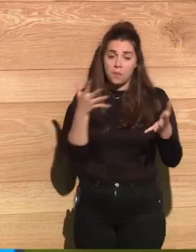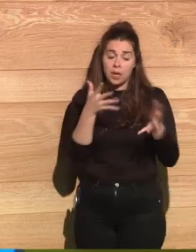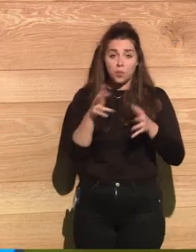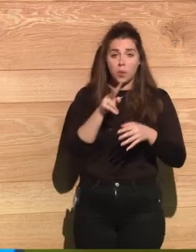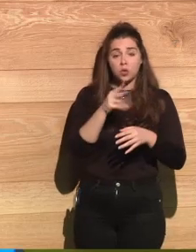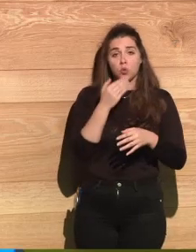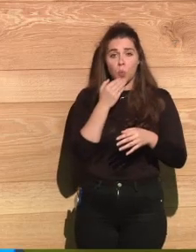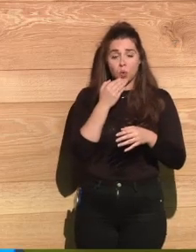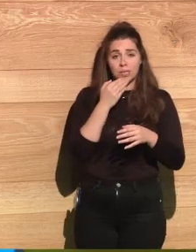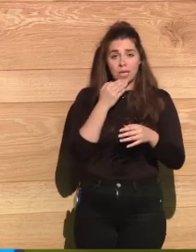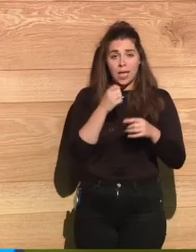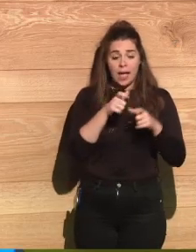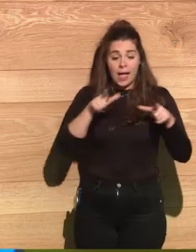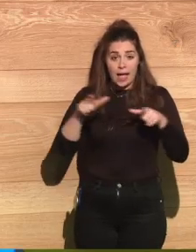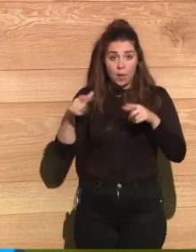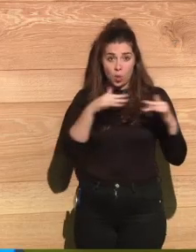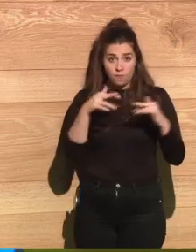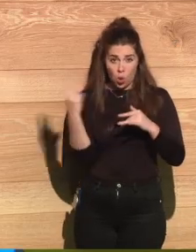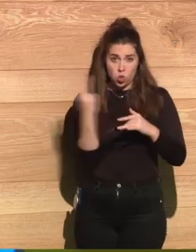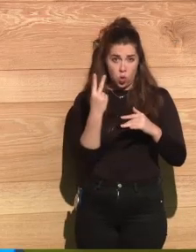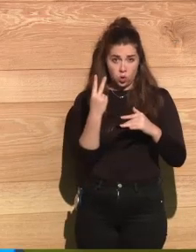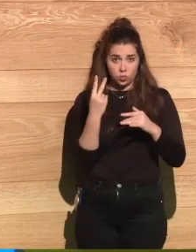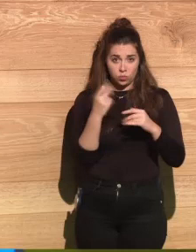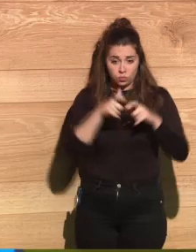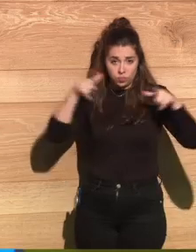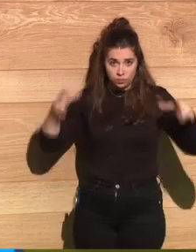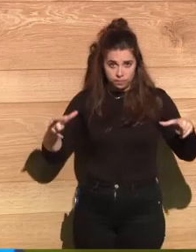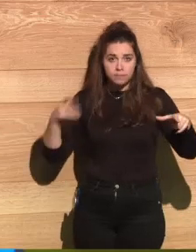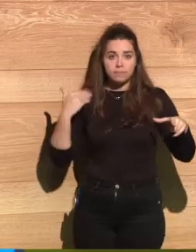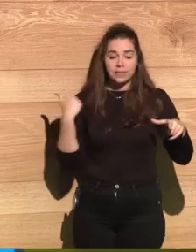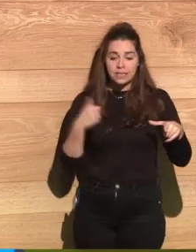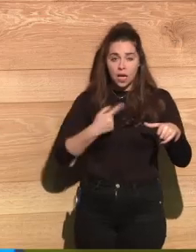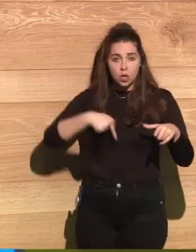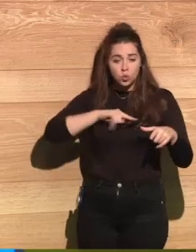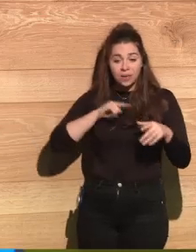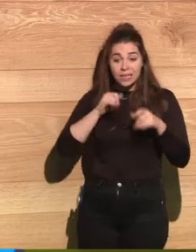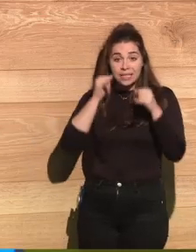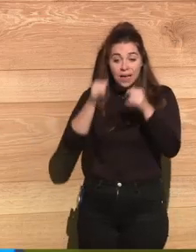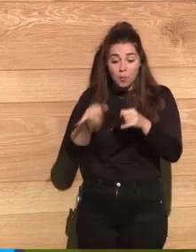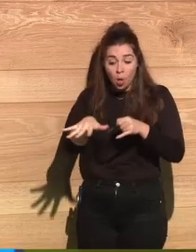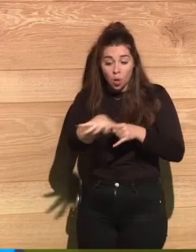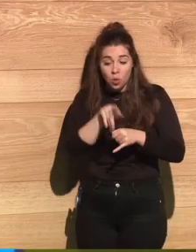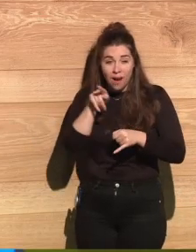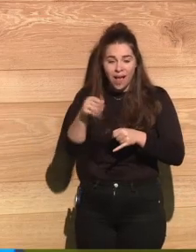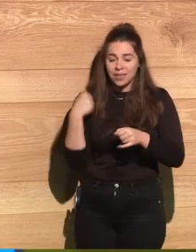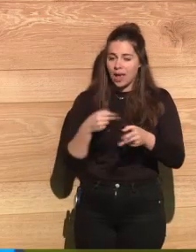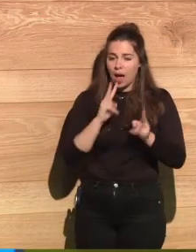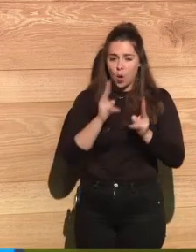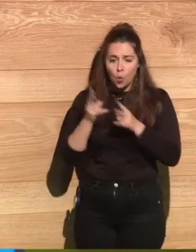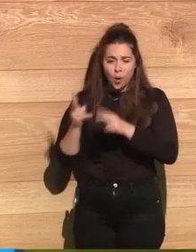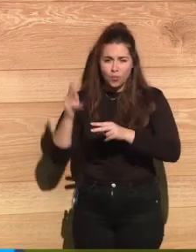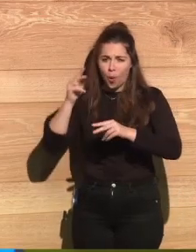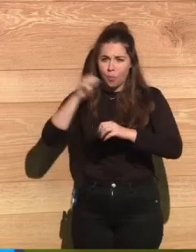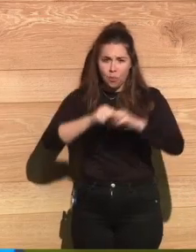By the time we got there, the place was packed with dead bodies and dying